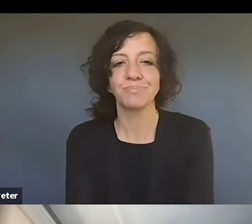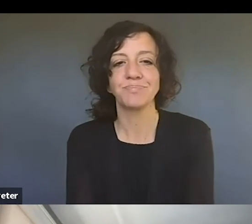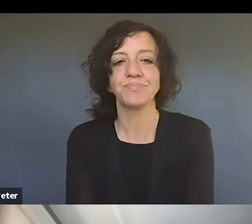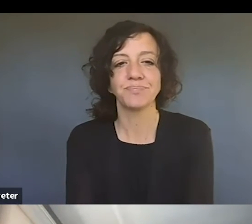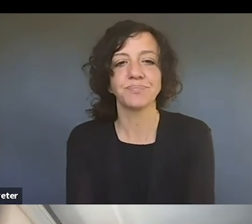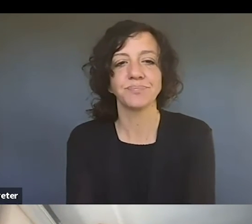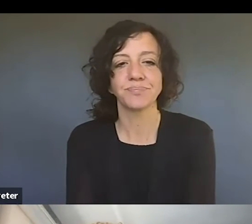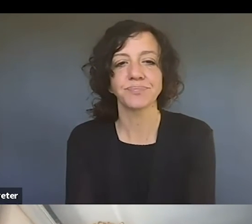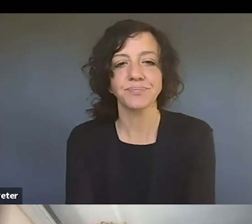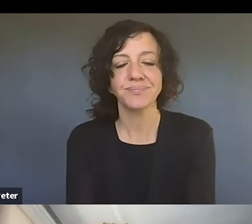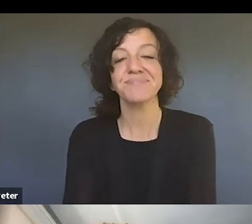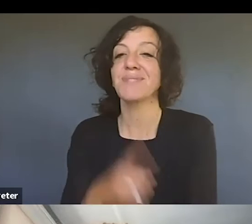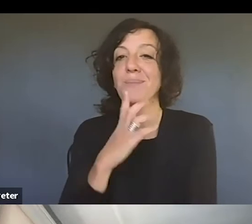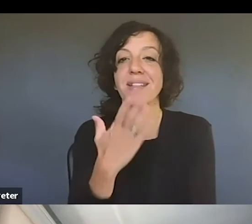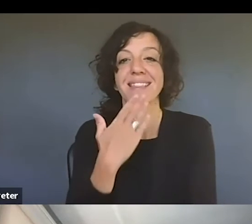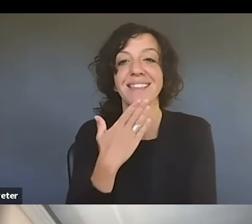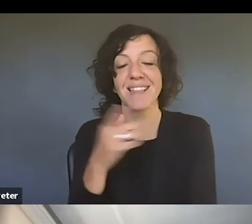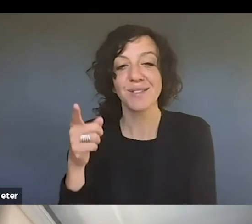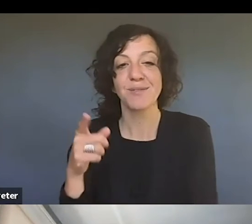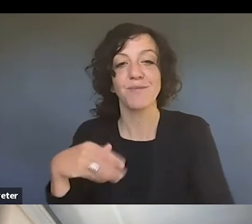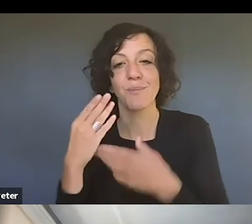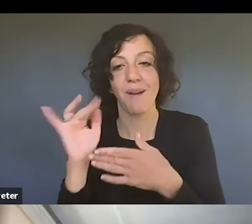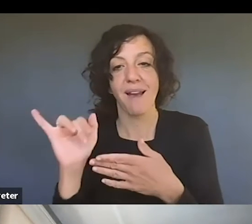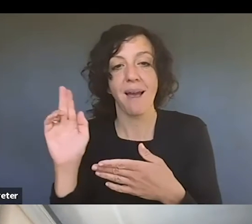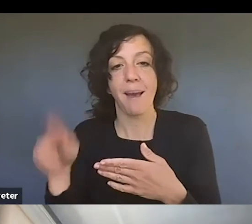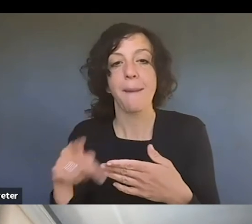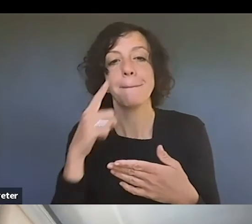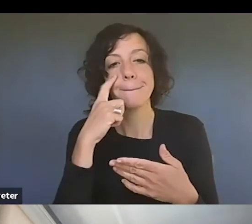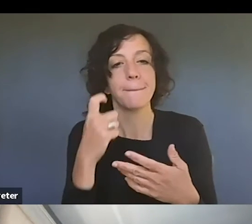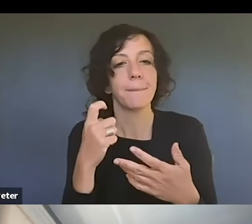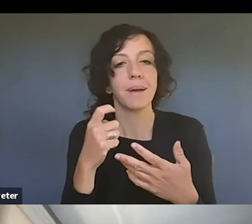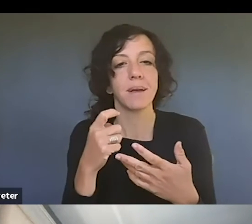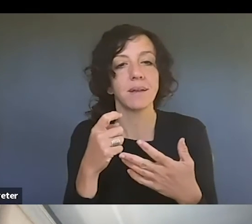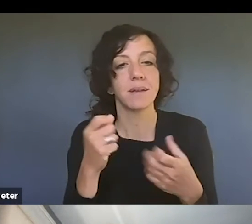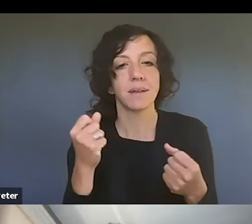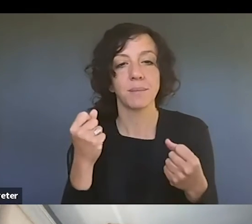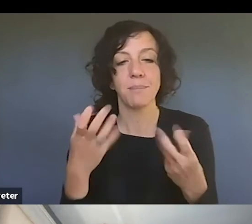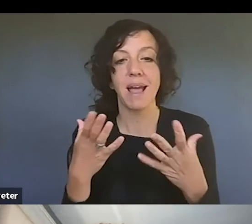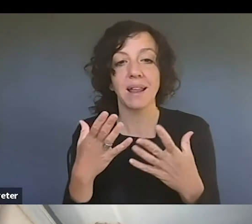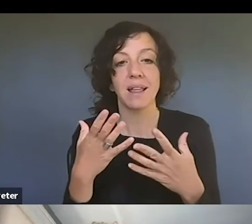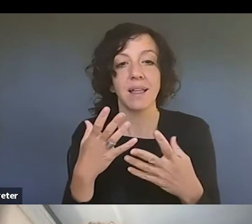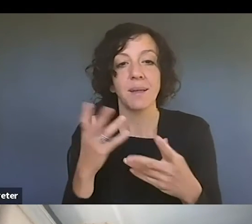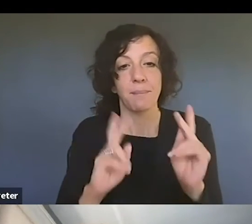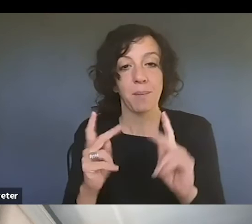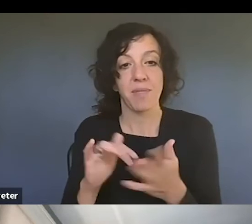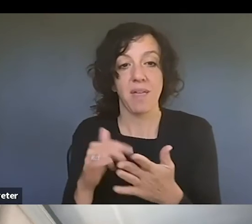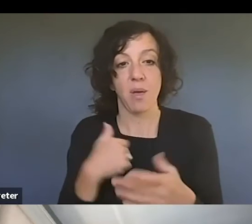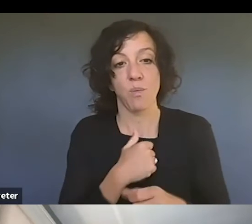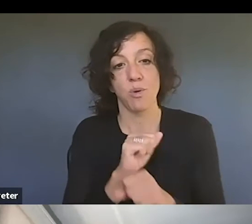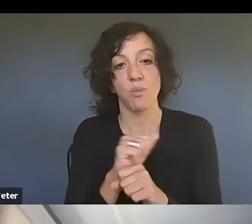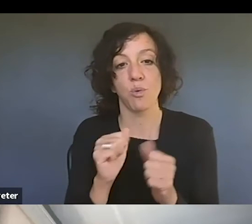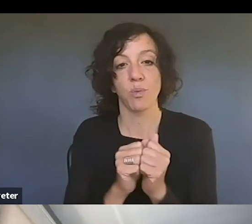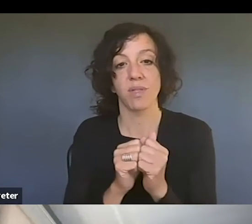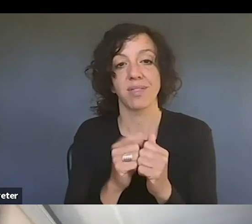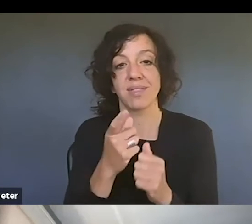I'm glad you brought that one up, Sandra, because I do feel like with a lot of the creators that we work with, you know, they're, they're,